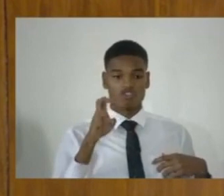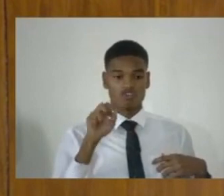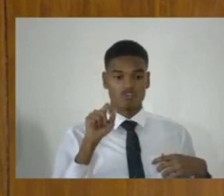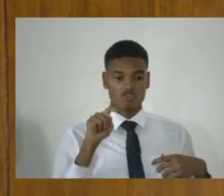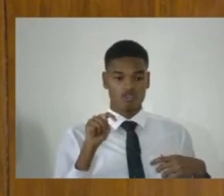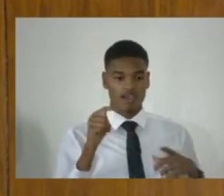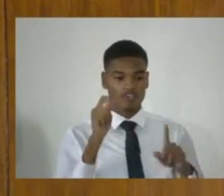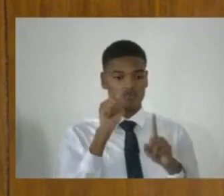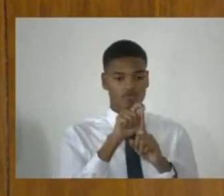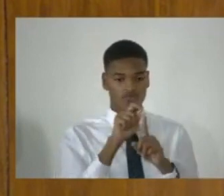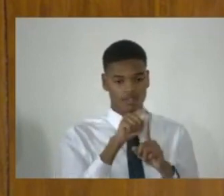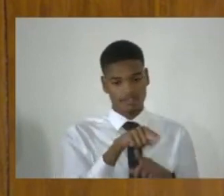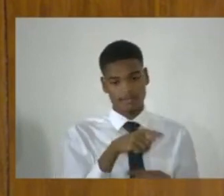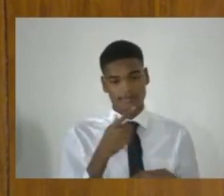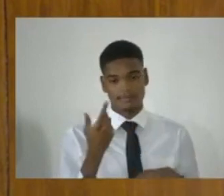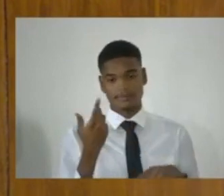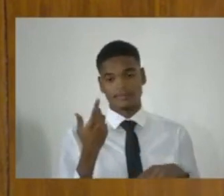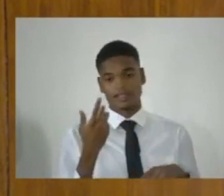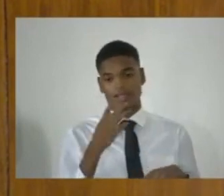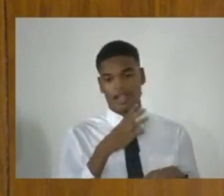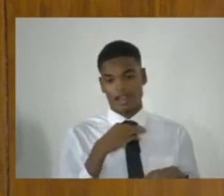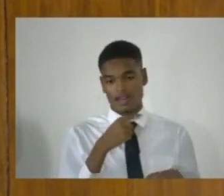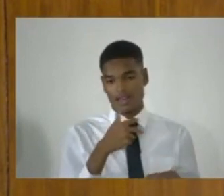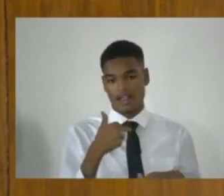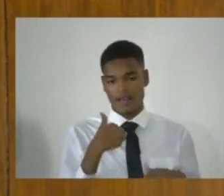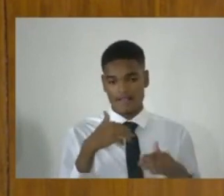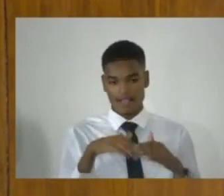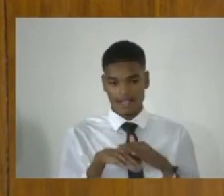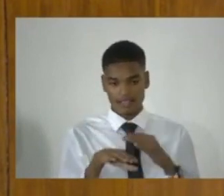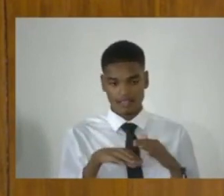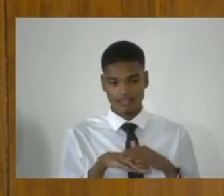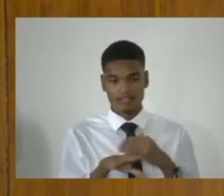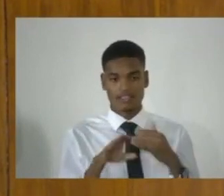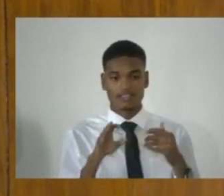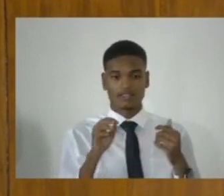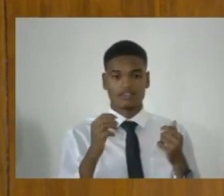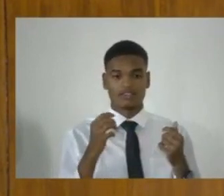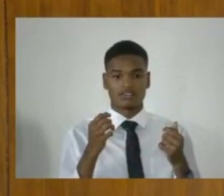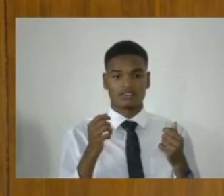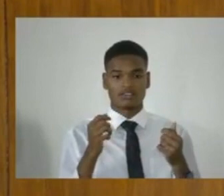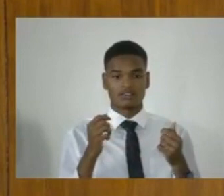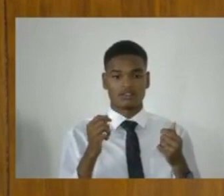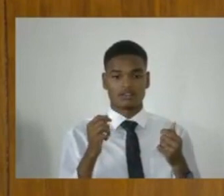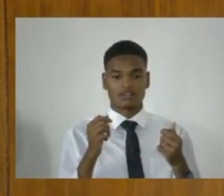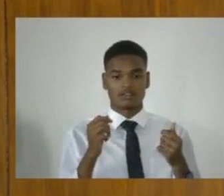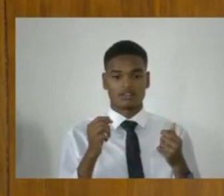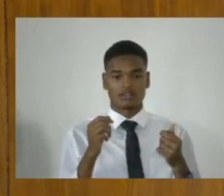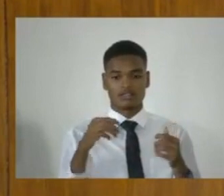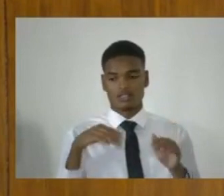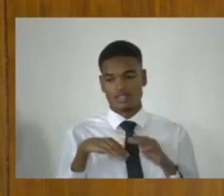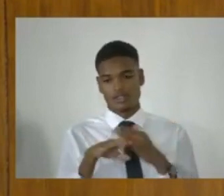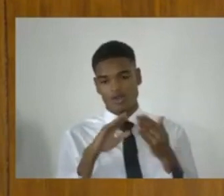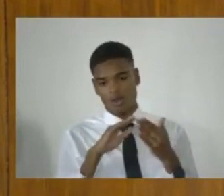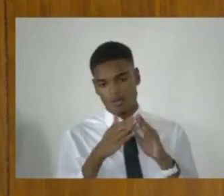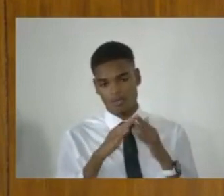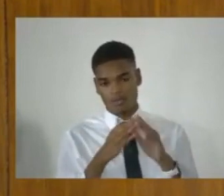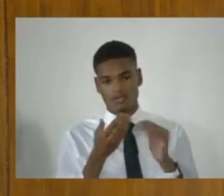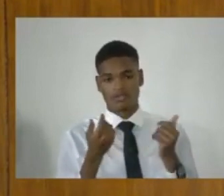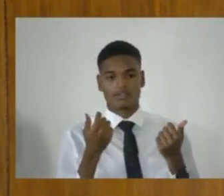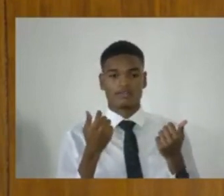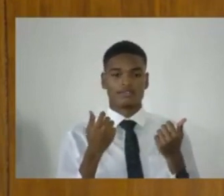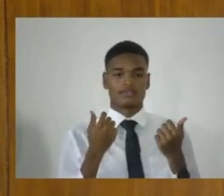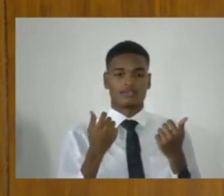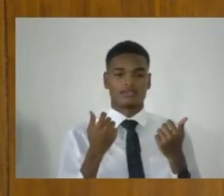has access through the underworld or in the community in which he or her lives